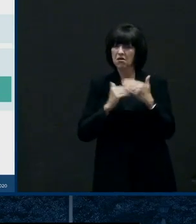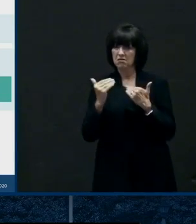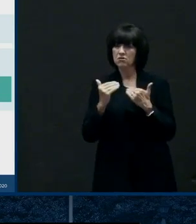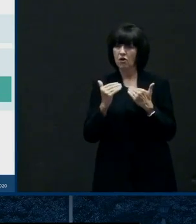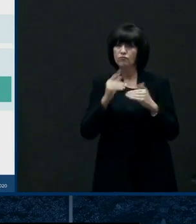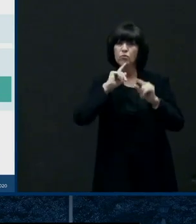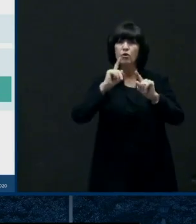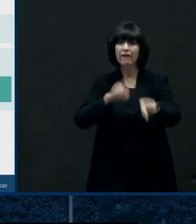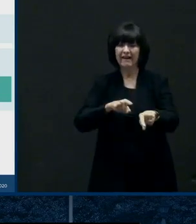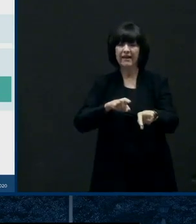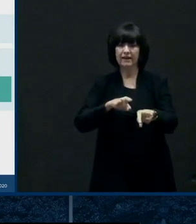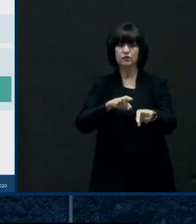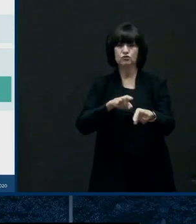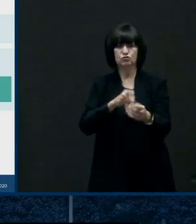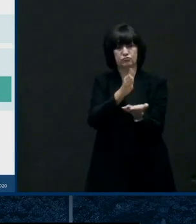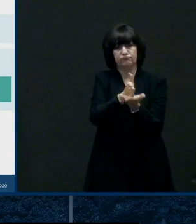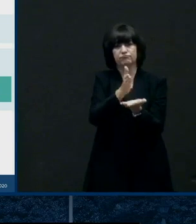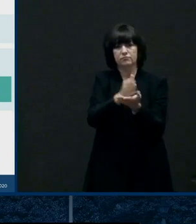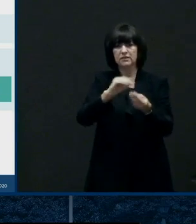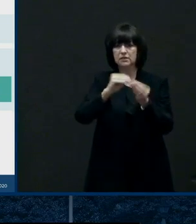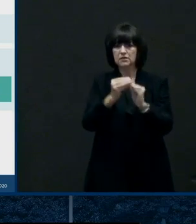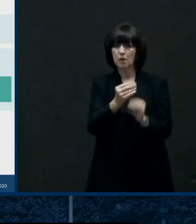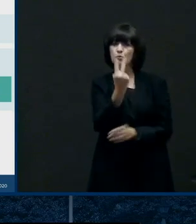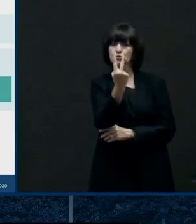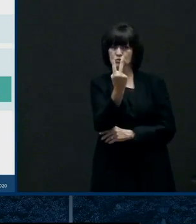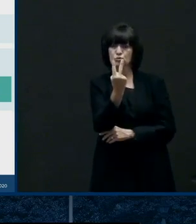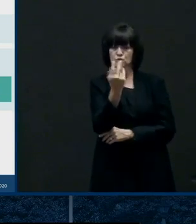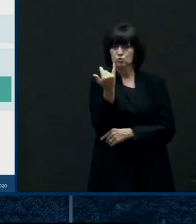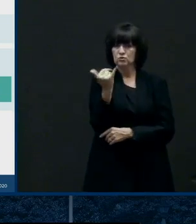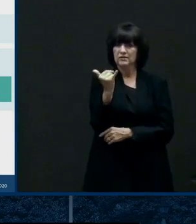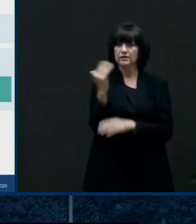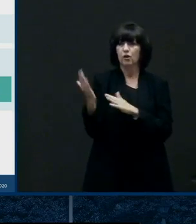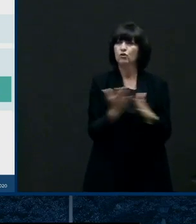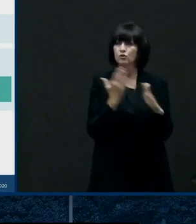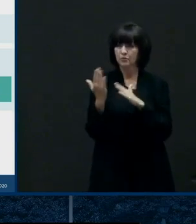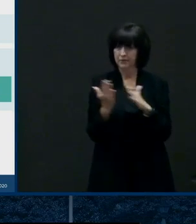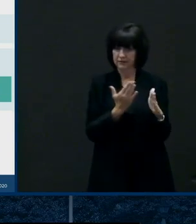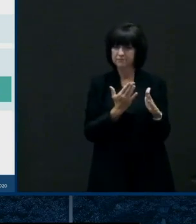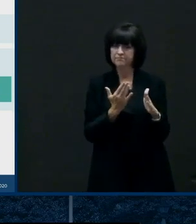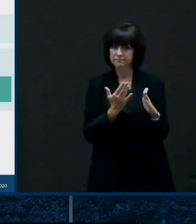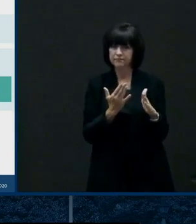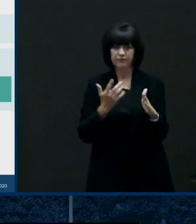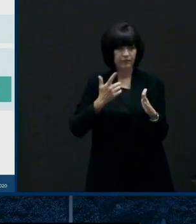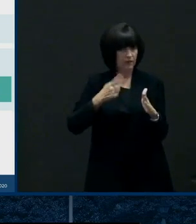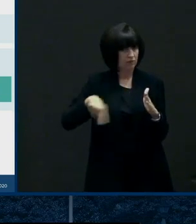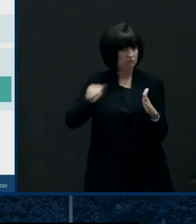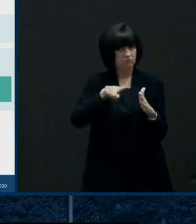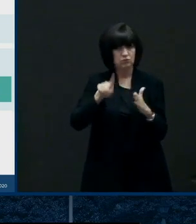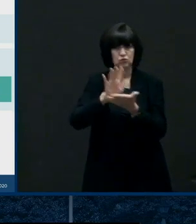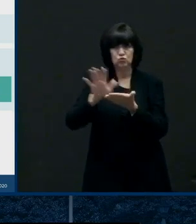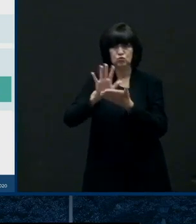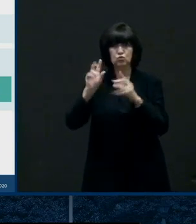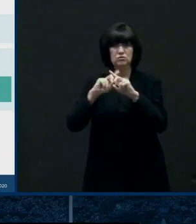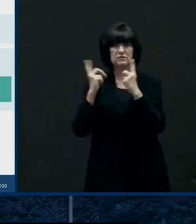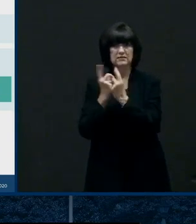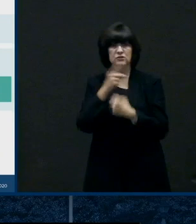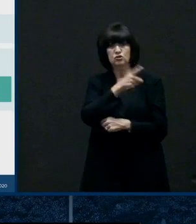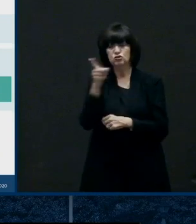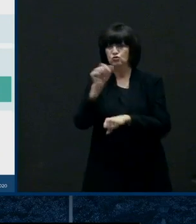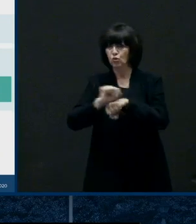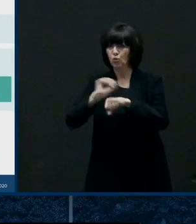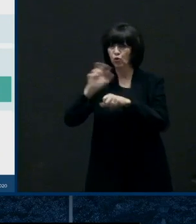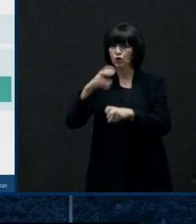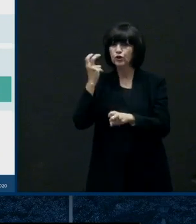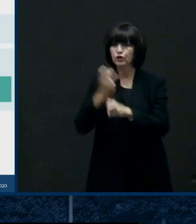districts are in the process of developing their plans as i said a minute ago working hard with stakeholder groups